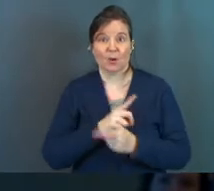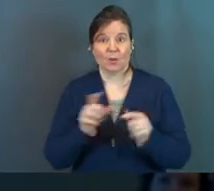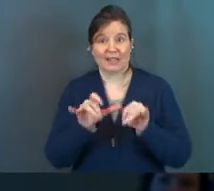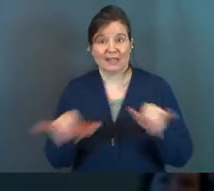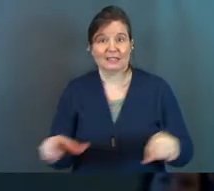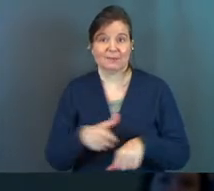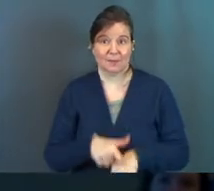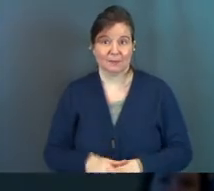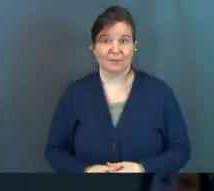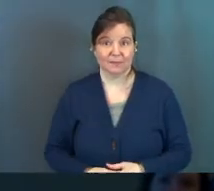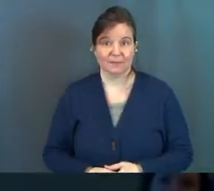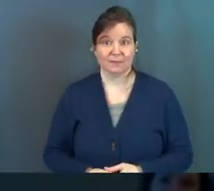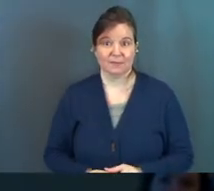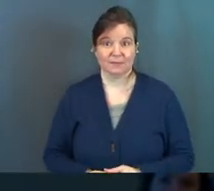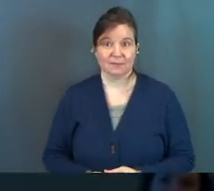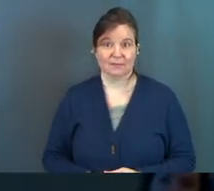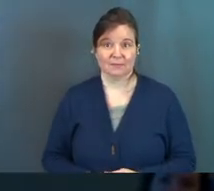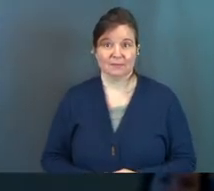week at the same time.